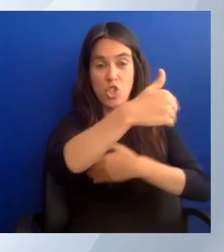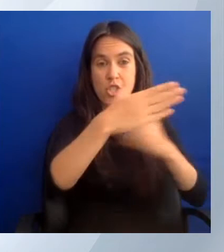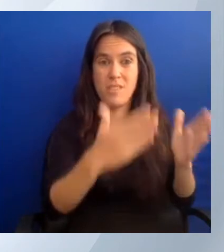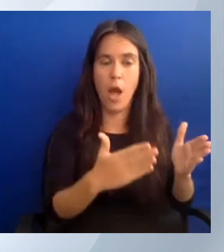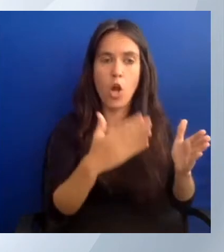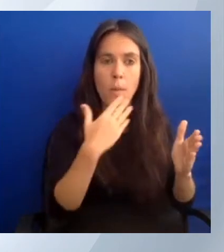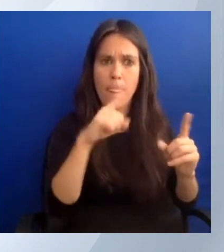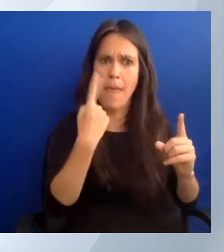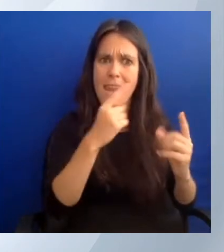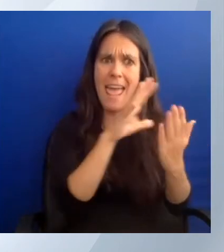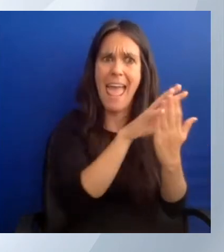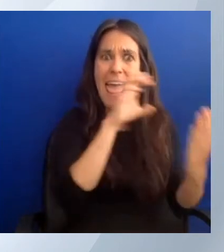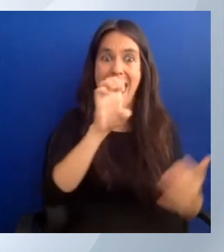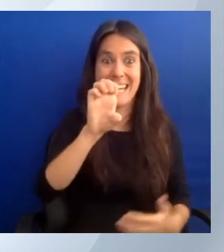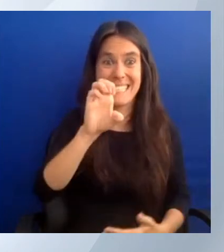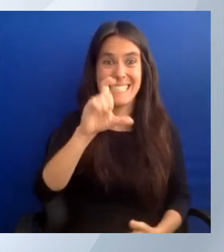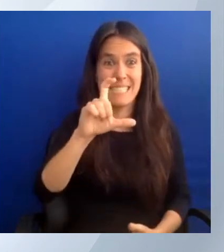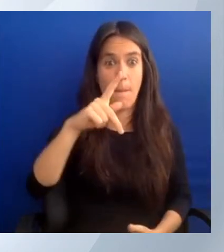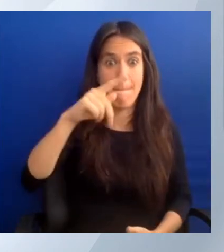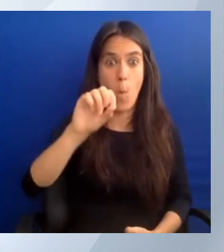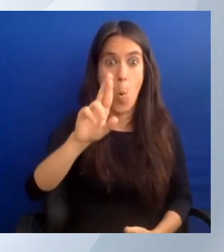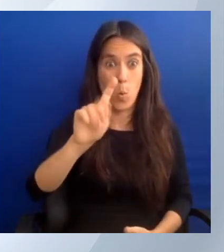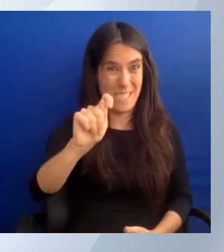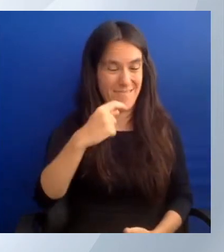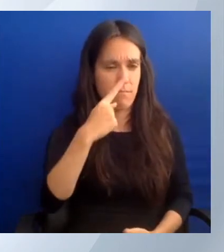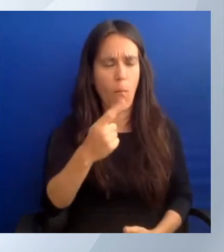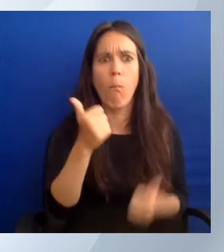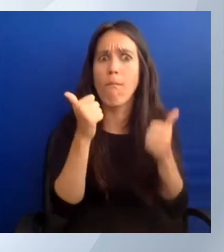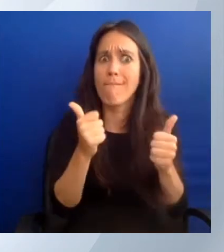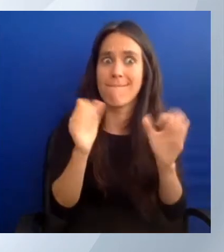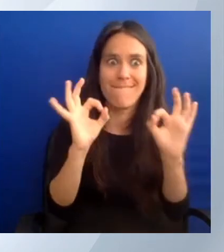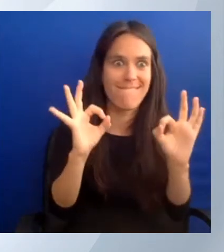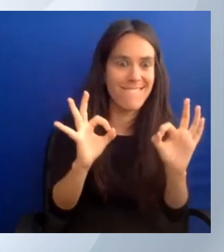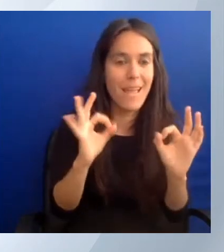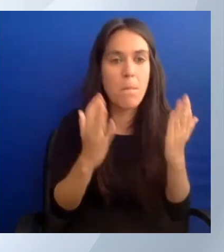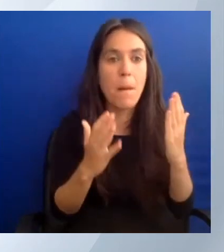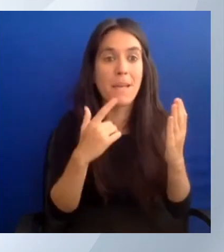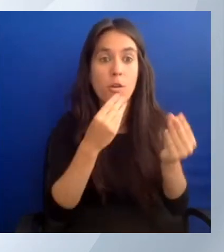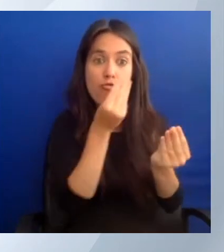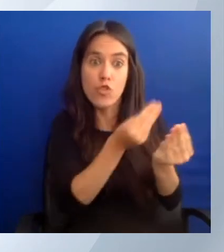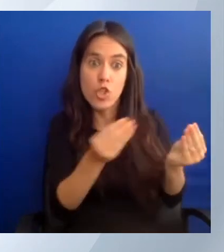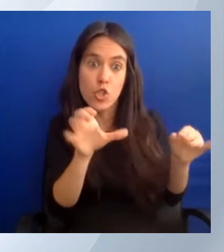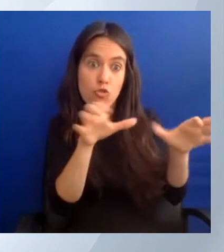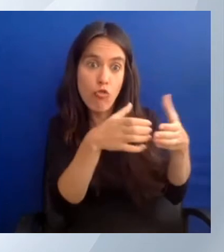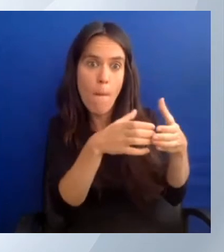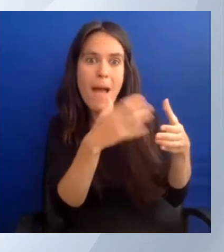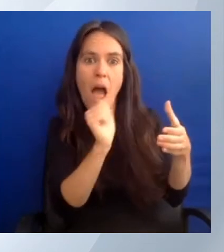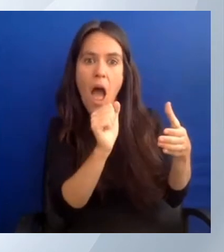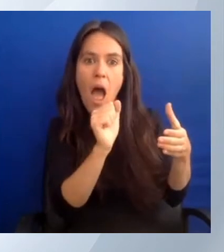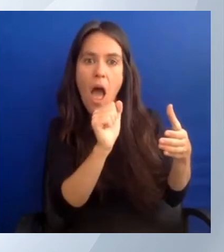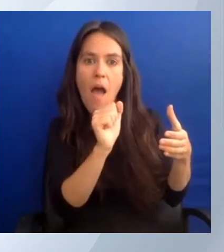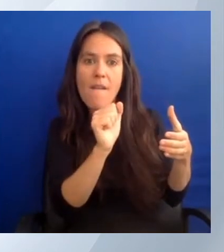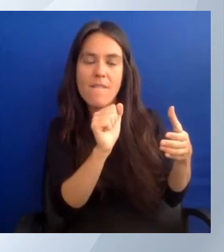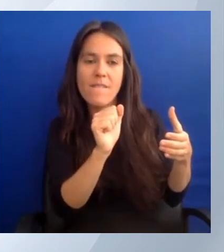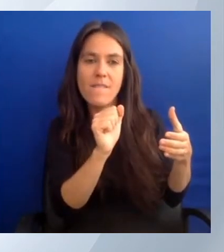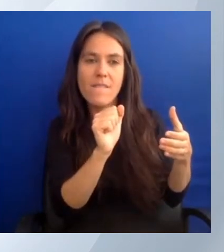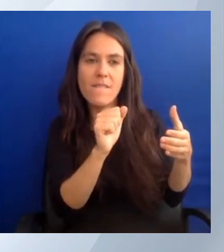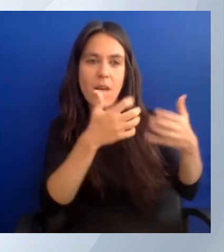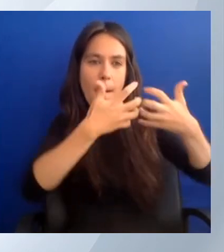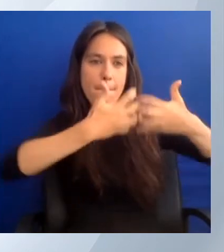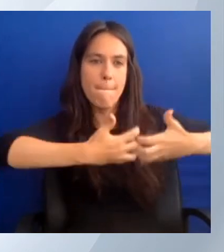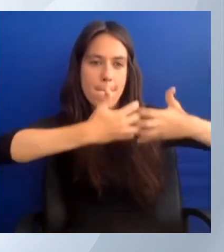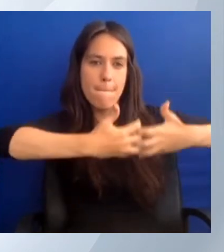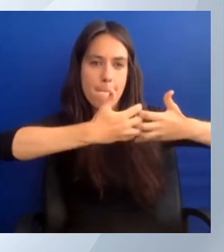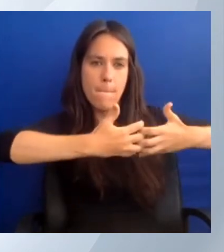cool option. if I go to that resource group where I had a virtual machine with everything that you need